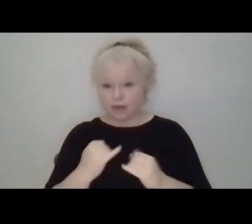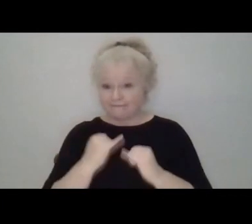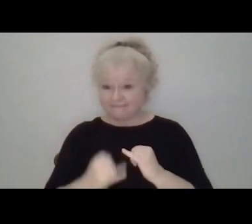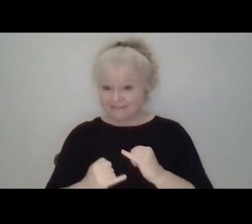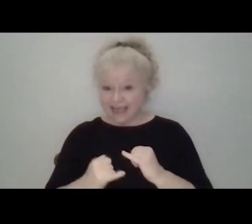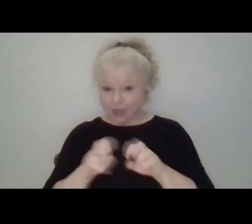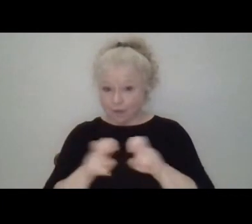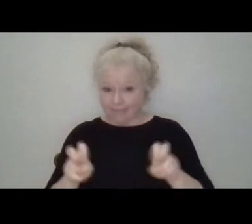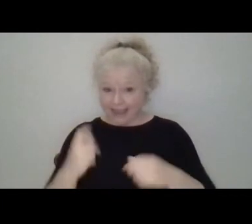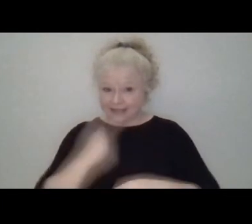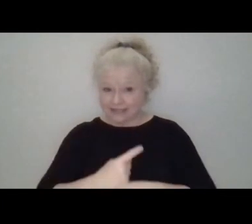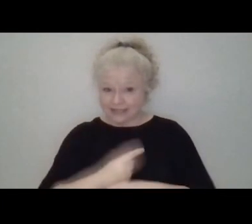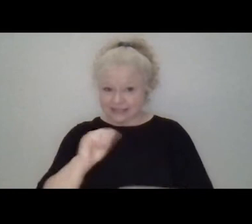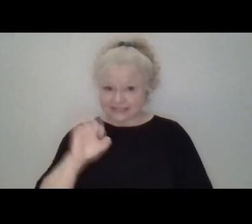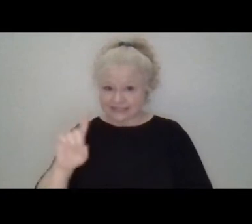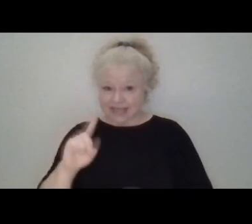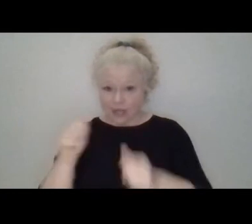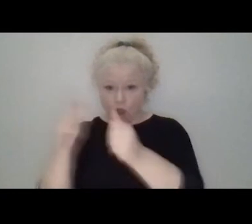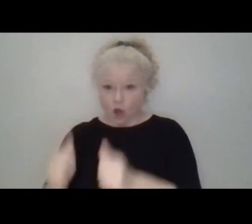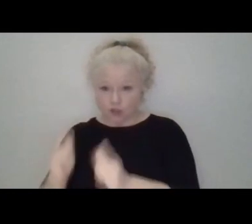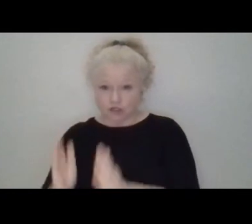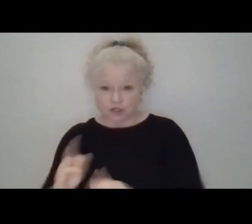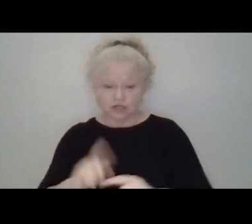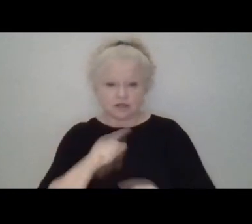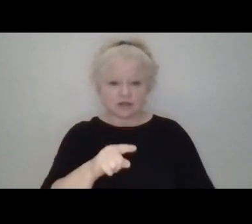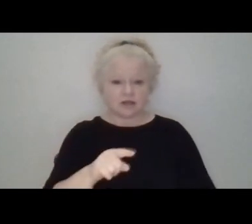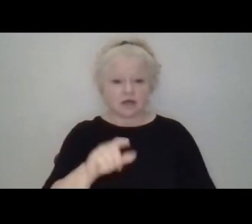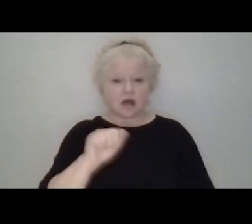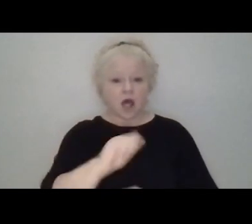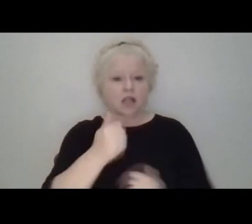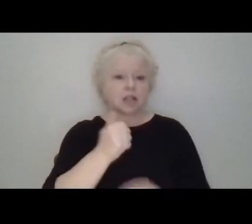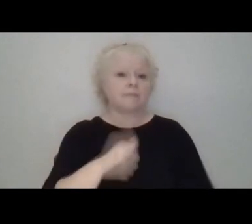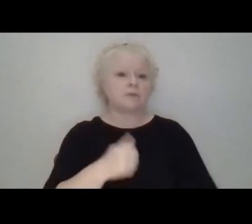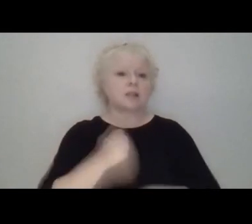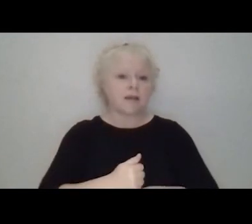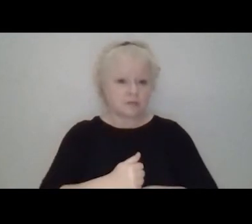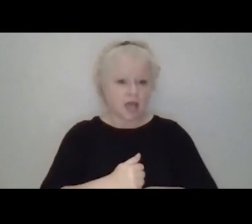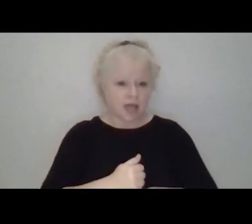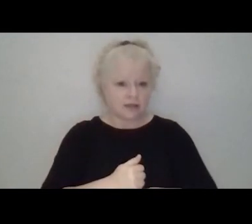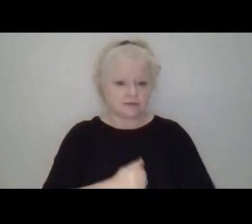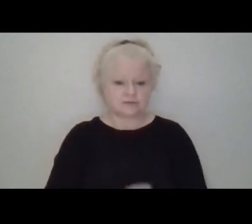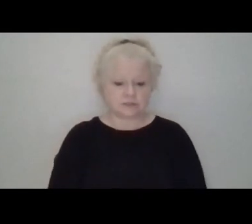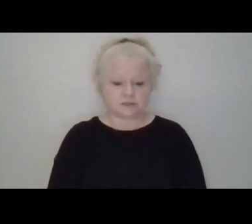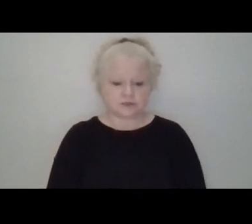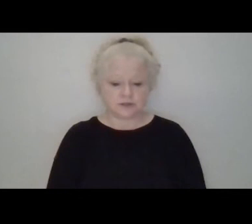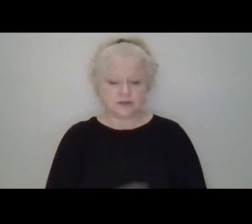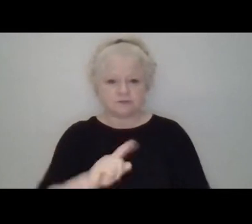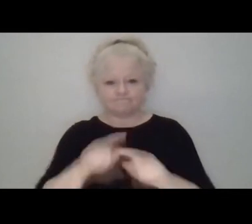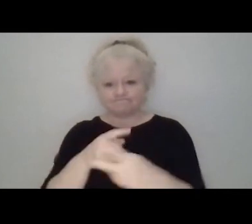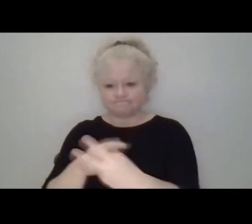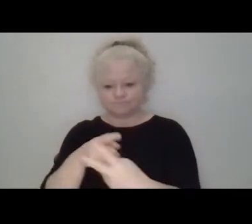featuring SCAD Architecture and Interior Design alumni Eduardo Castillo Cortez, Roberto Vega Peralta, and Daniela Yepes.